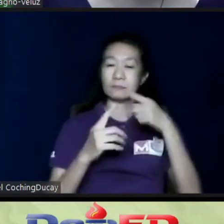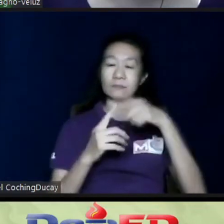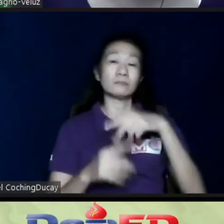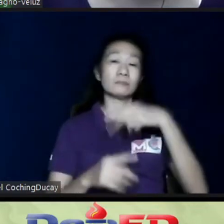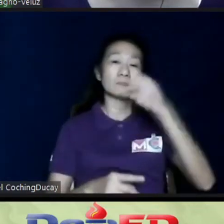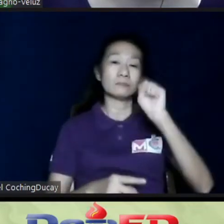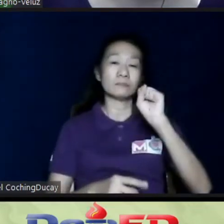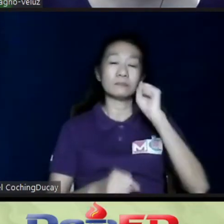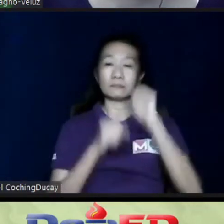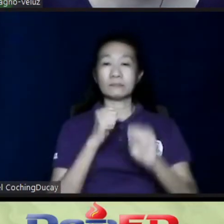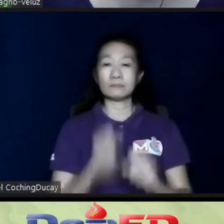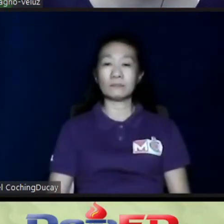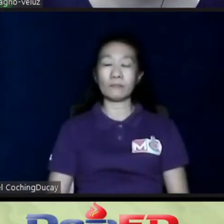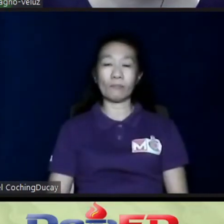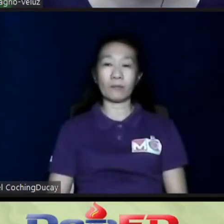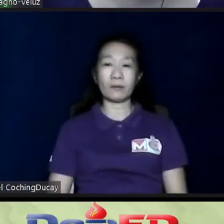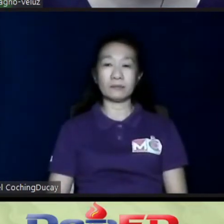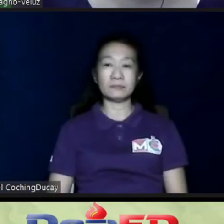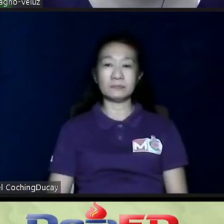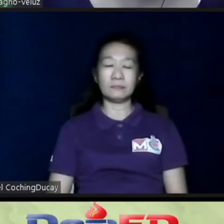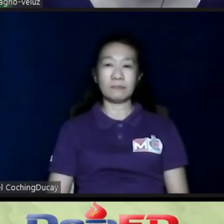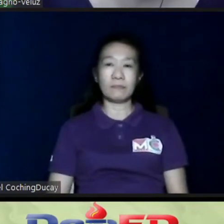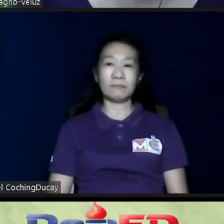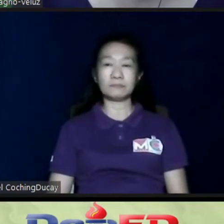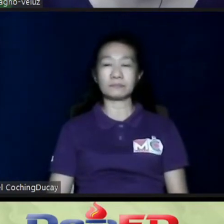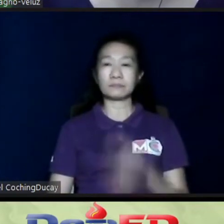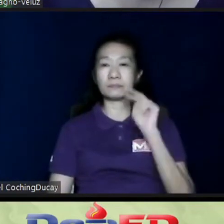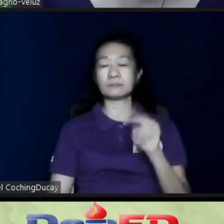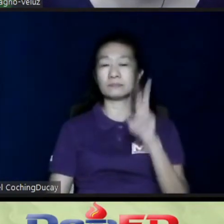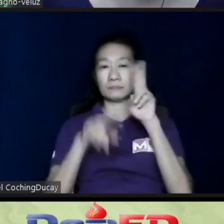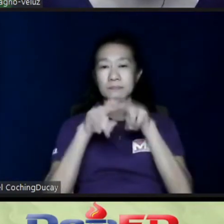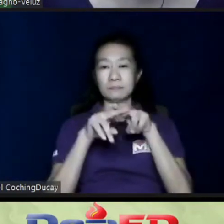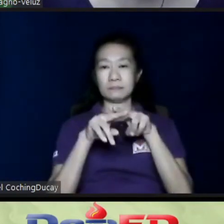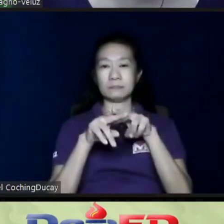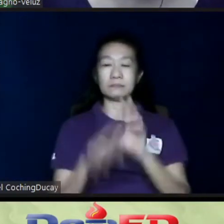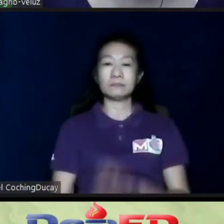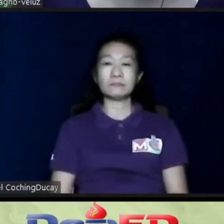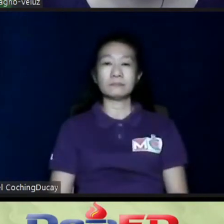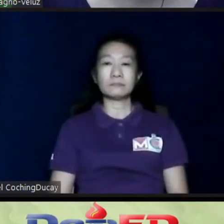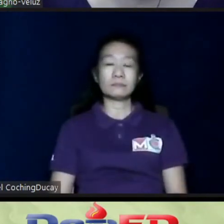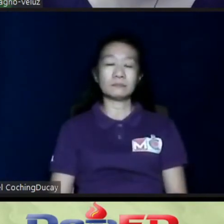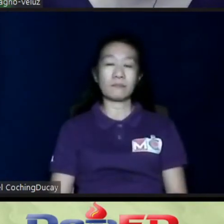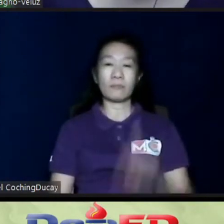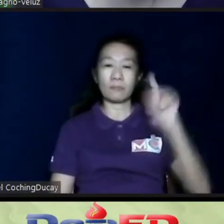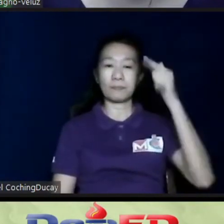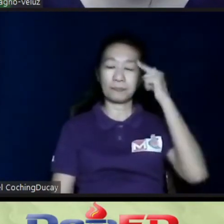So all it takes is to sit down with these stakeholders,